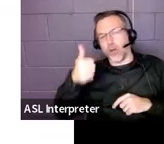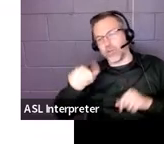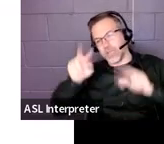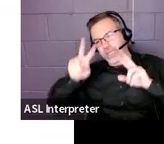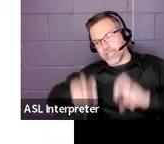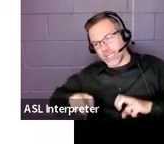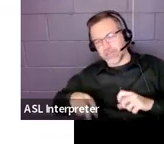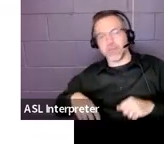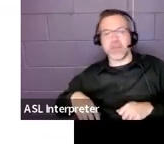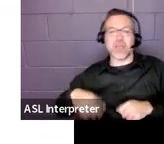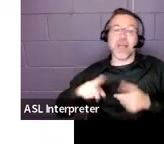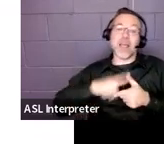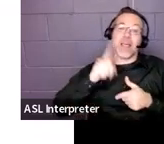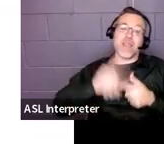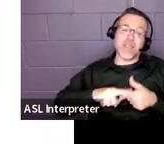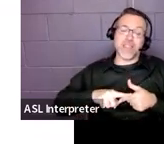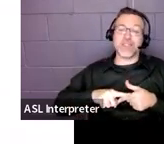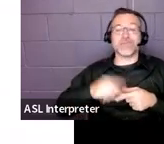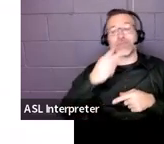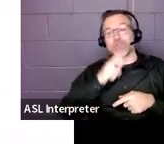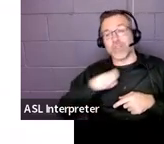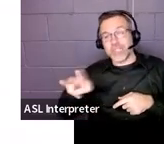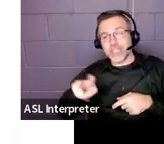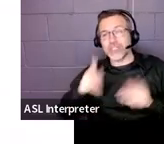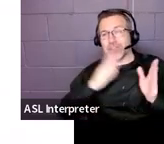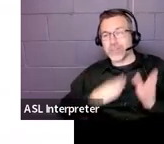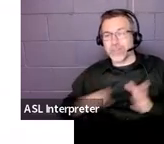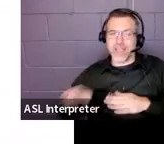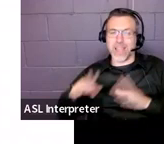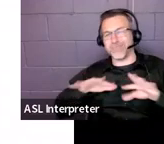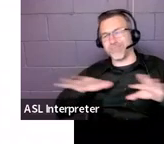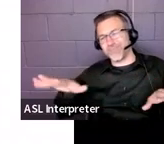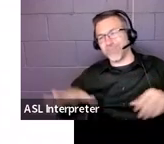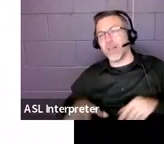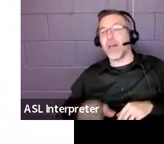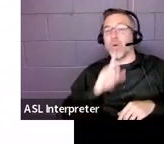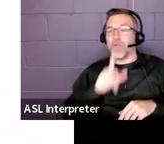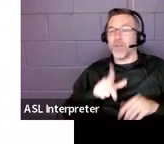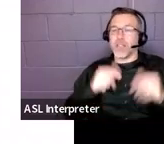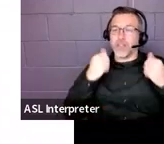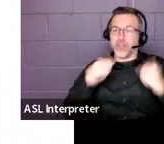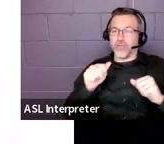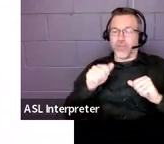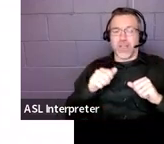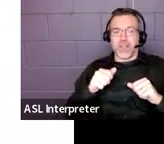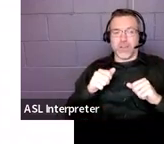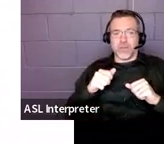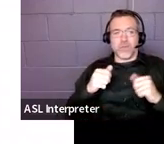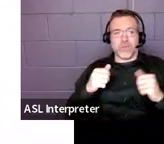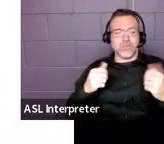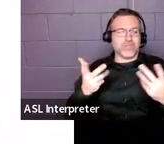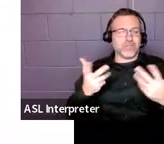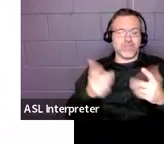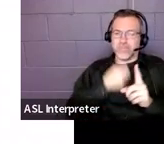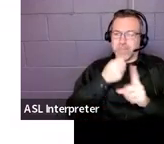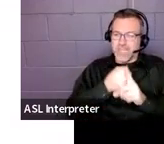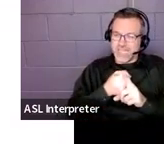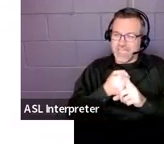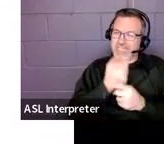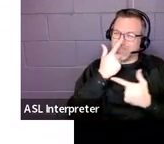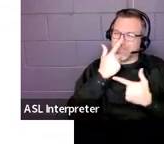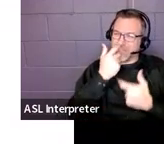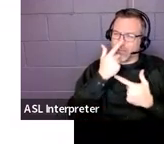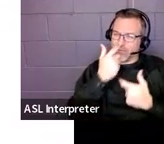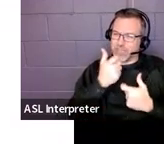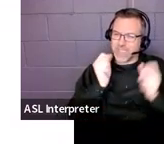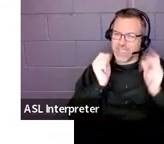Then we get into transition plans and so on. So we really try to hit interesting things that you